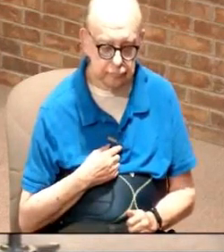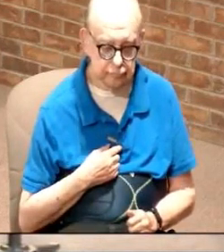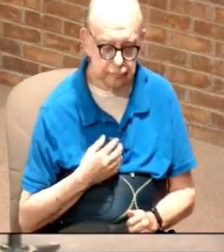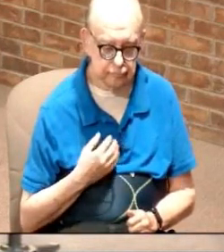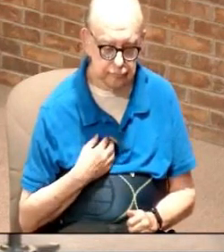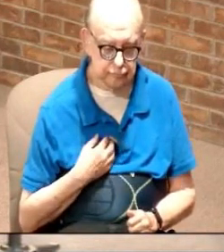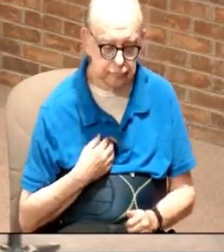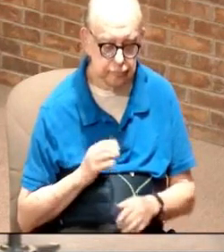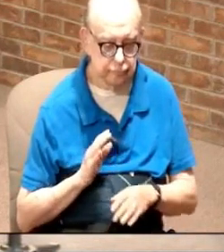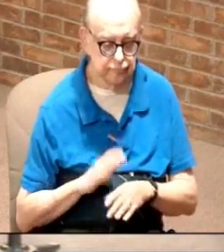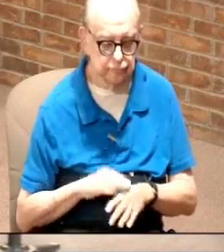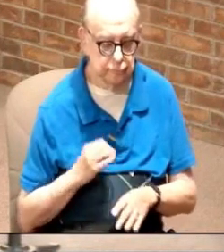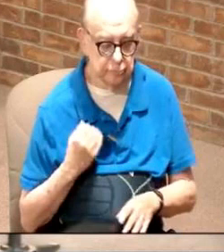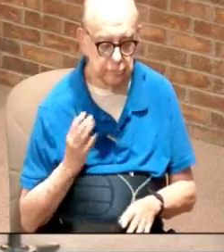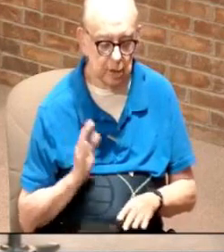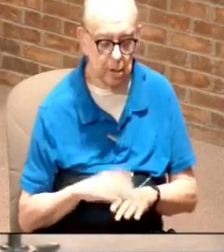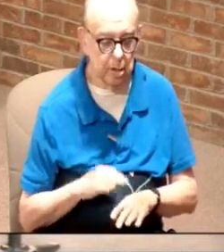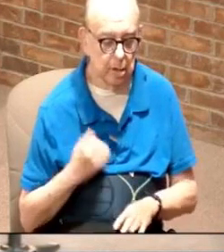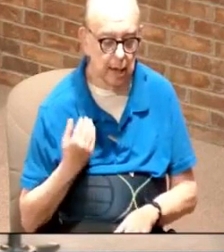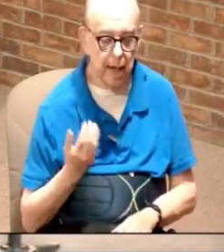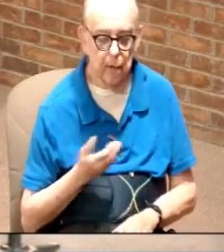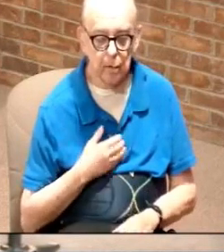has a calling on our life